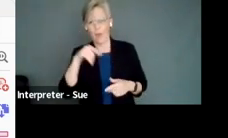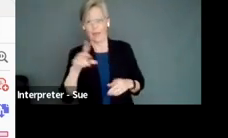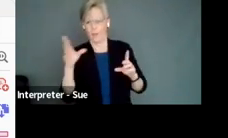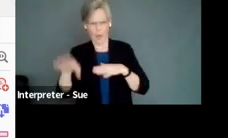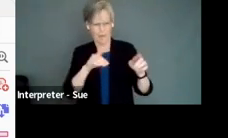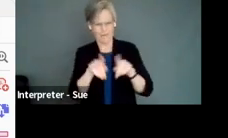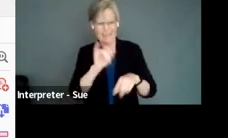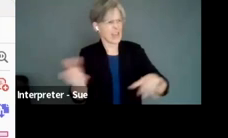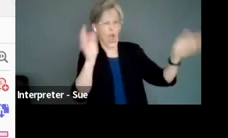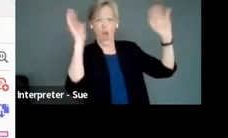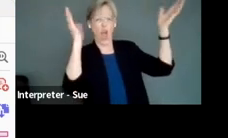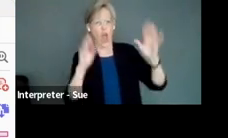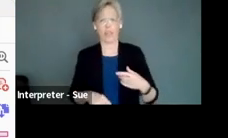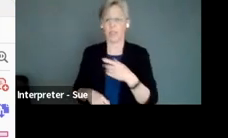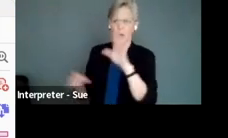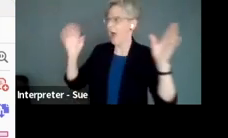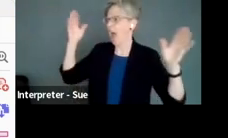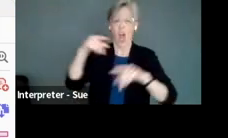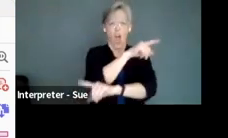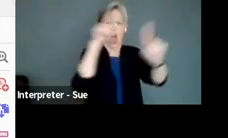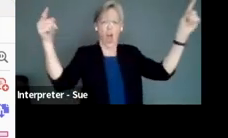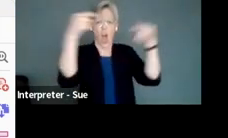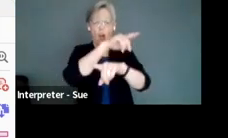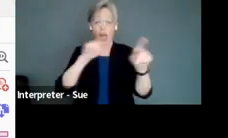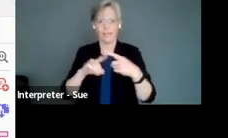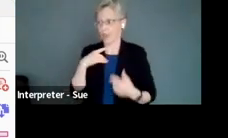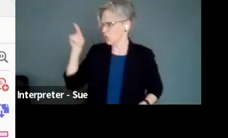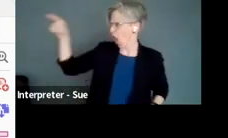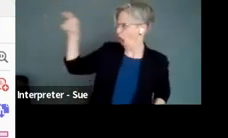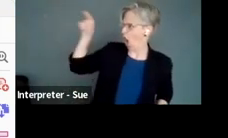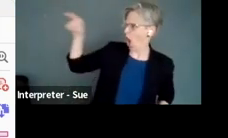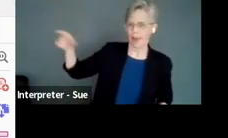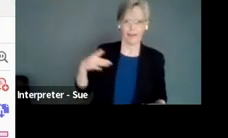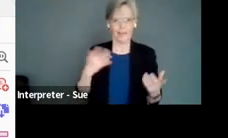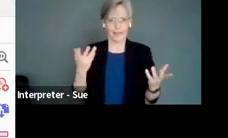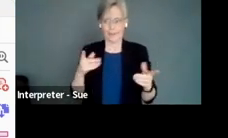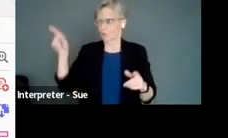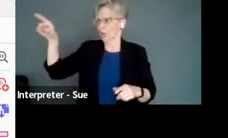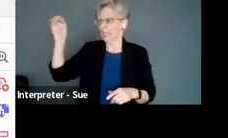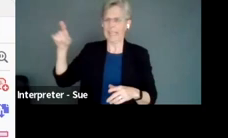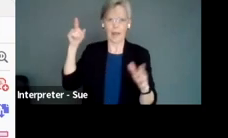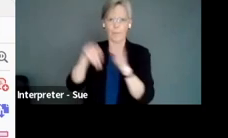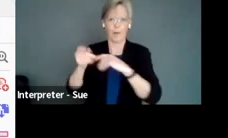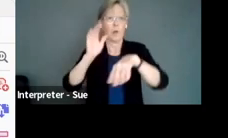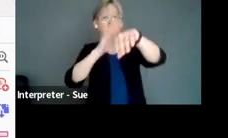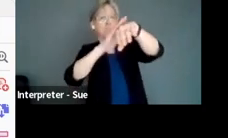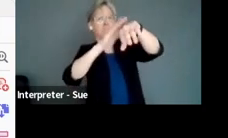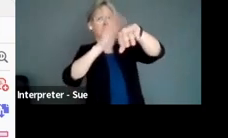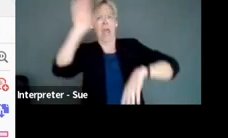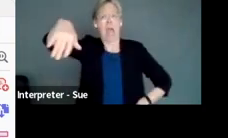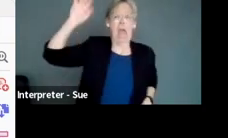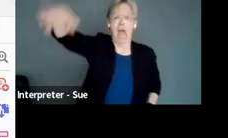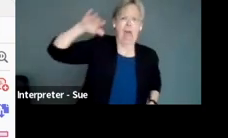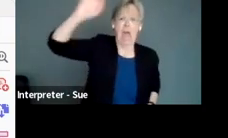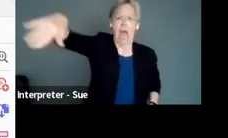that? That's she did it. She did it. Like they solve the murder mystery on act one. And they were shouting advice for the two acts.